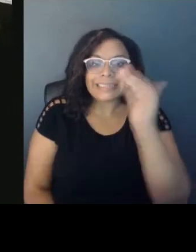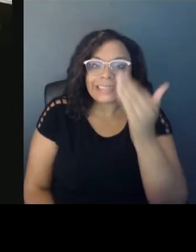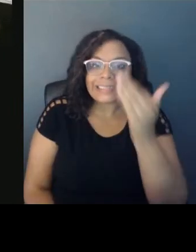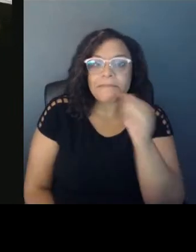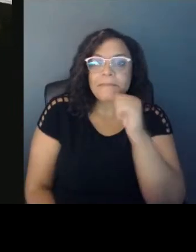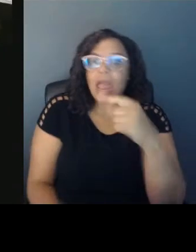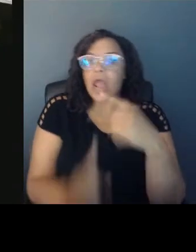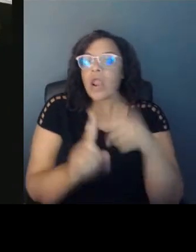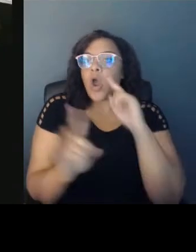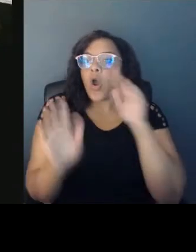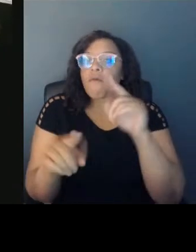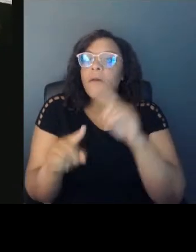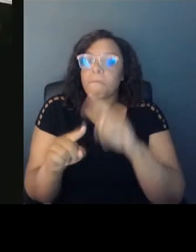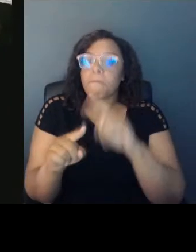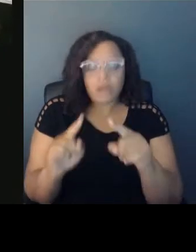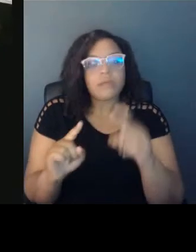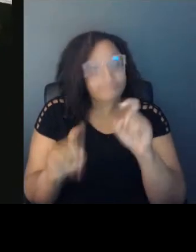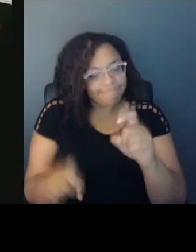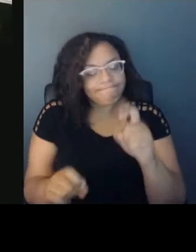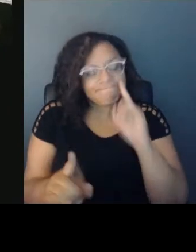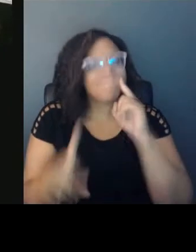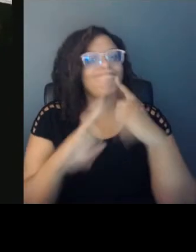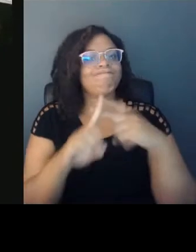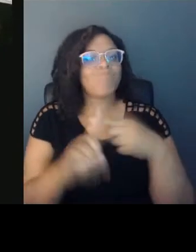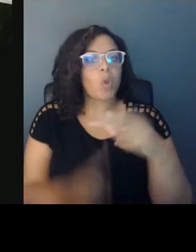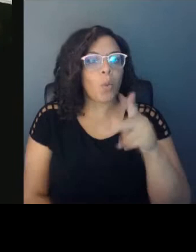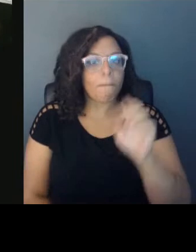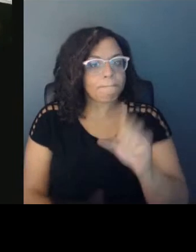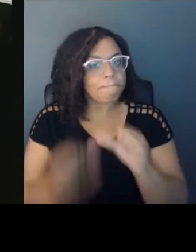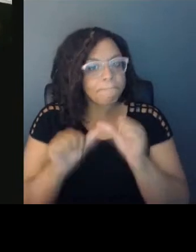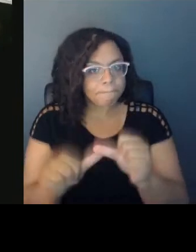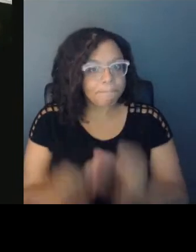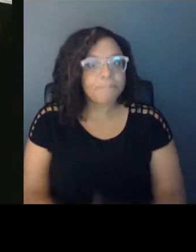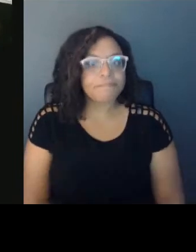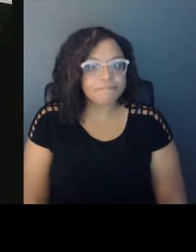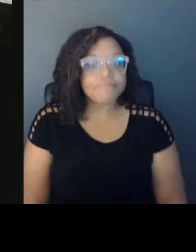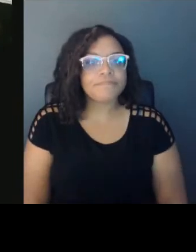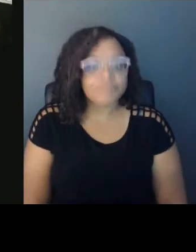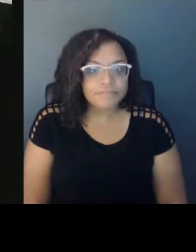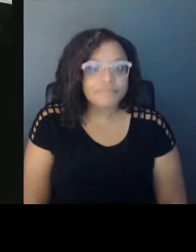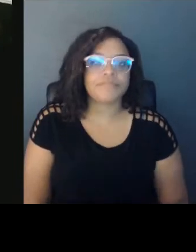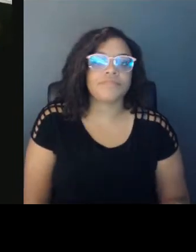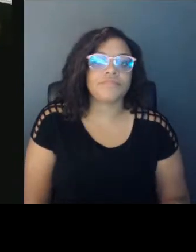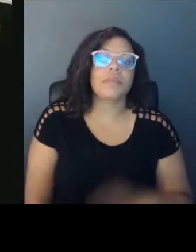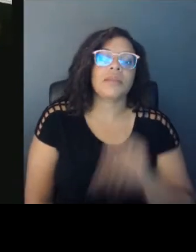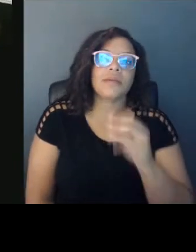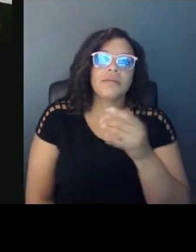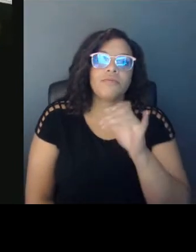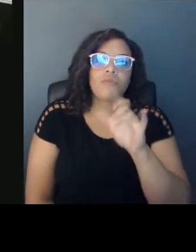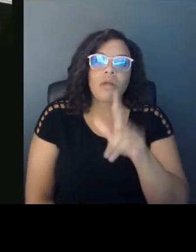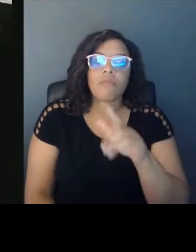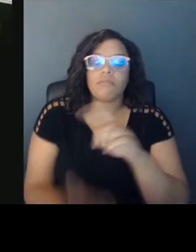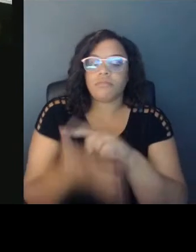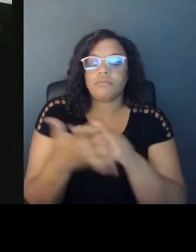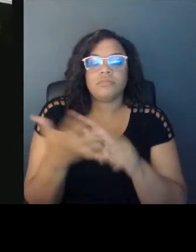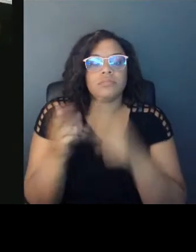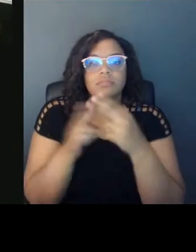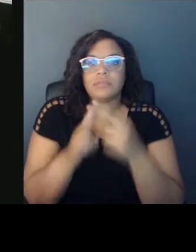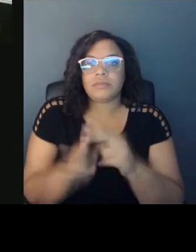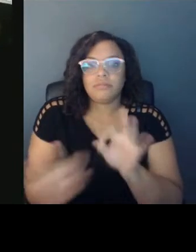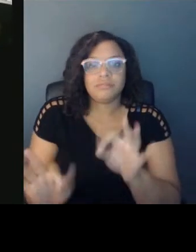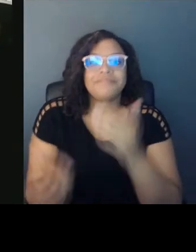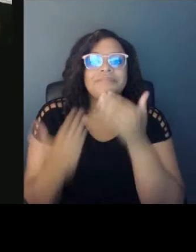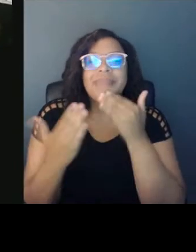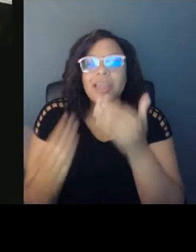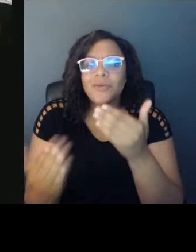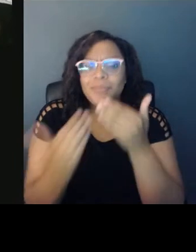Vincent Sutherland, Dr. Danielle Ariston, the Reverend Kaji Doja, Michael Muenso, thank you all so much for this wonderful